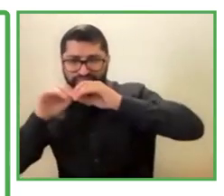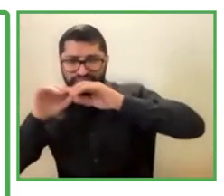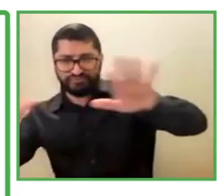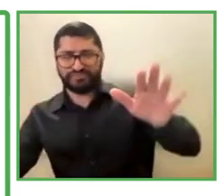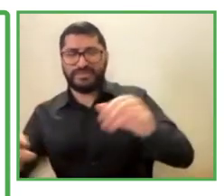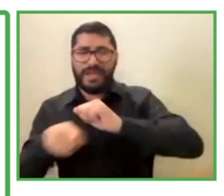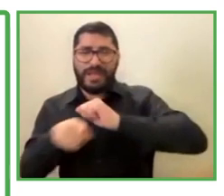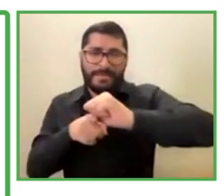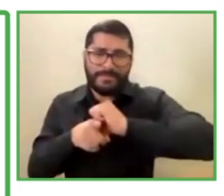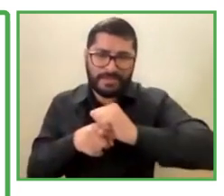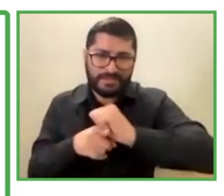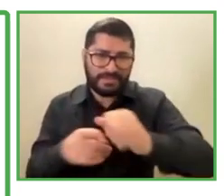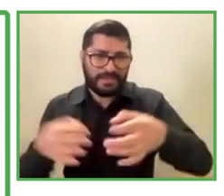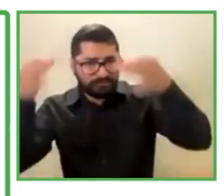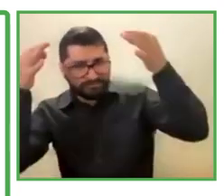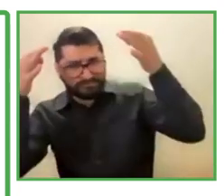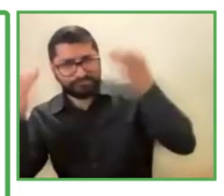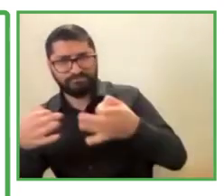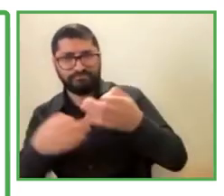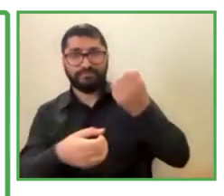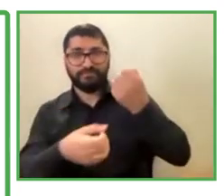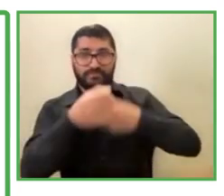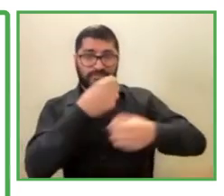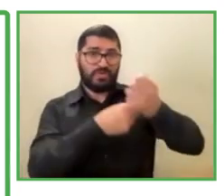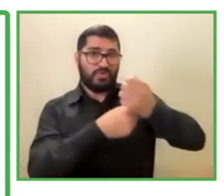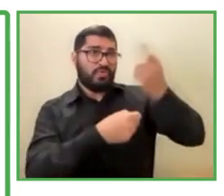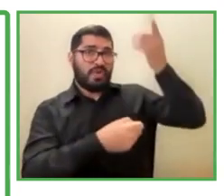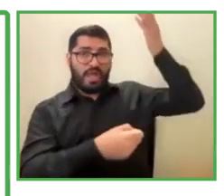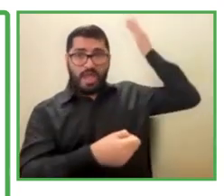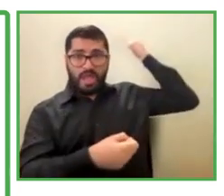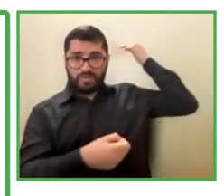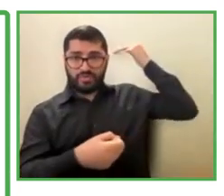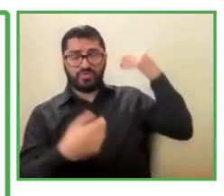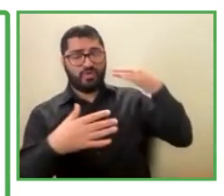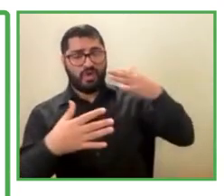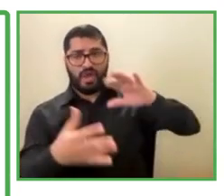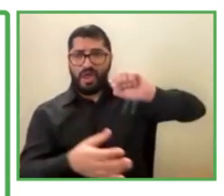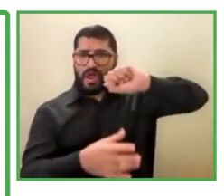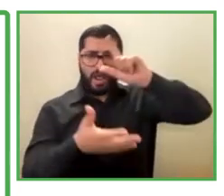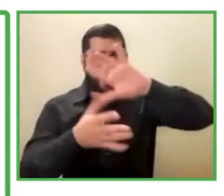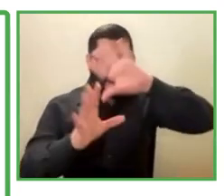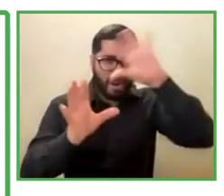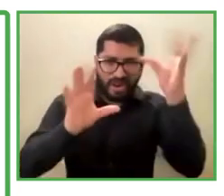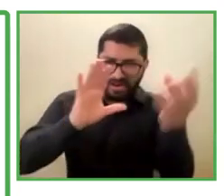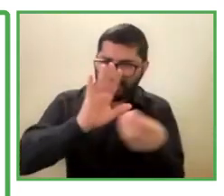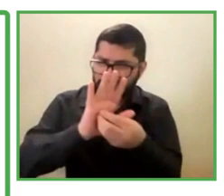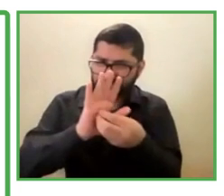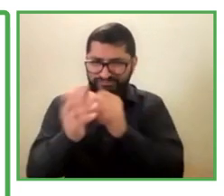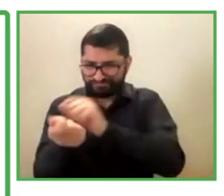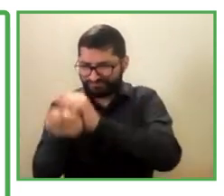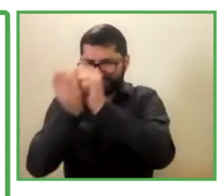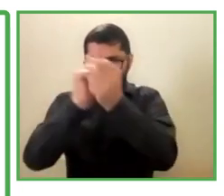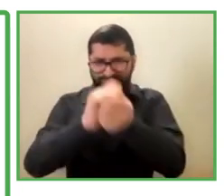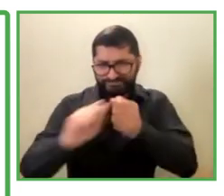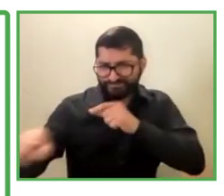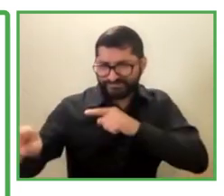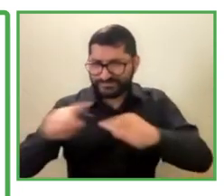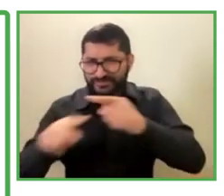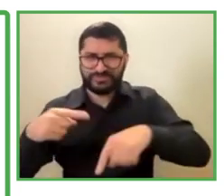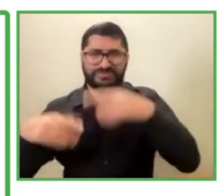Our actions last year was for sure all our actions were transformed. We didn't have, for example.